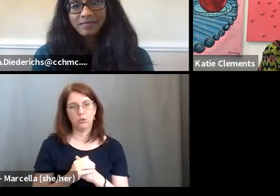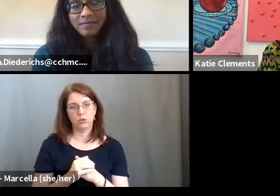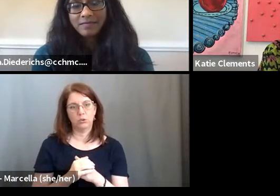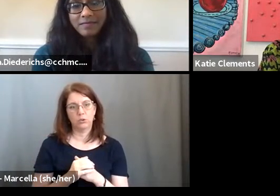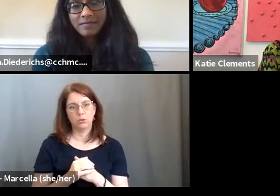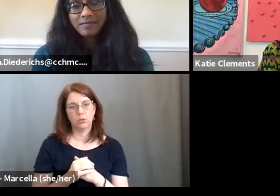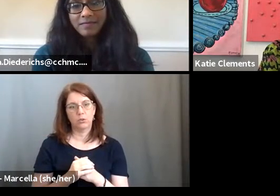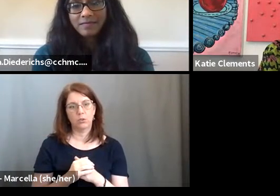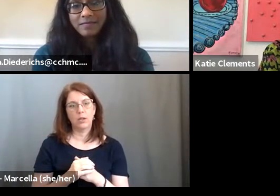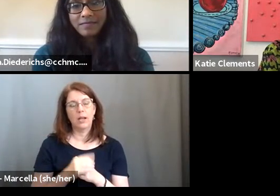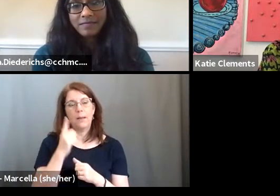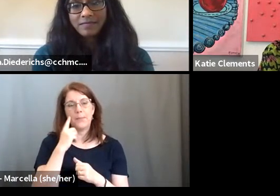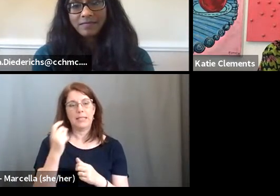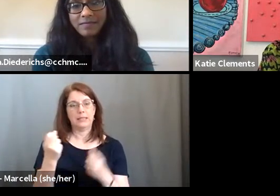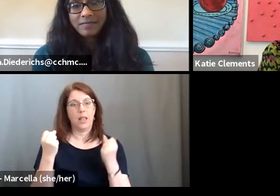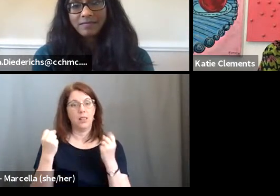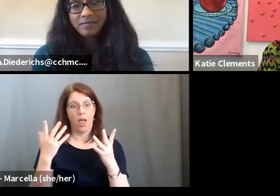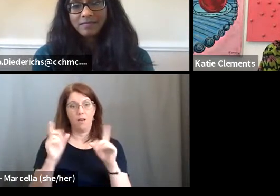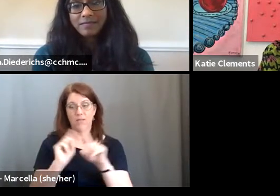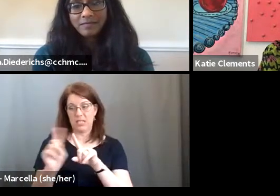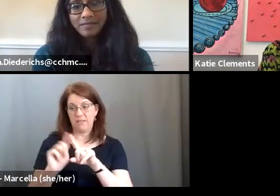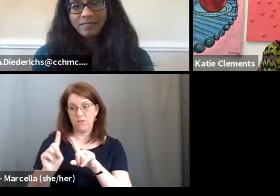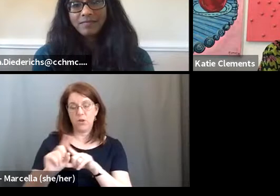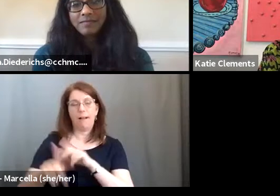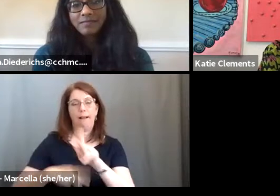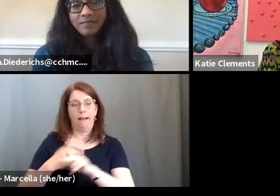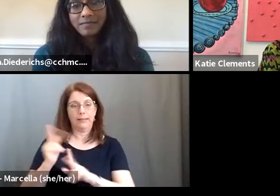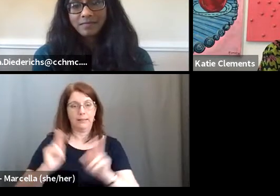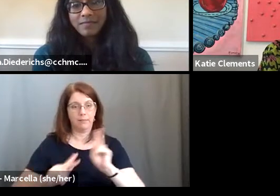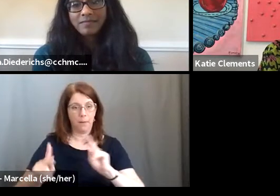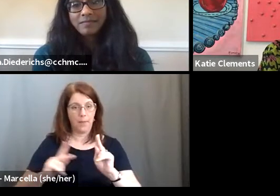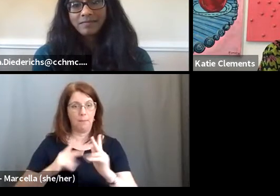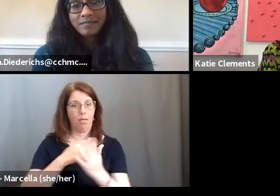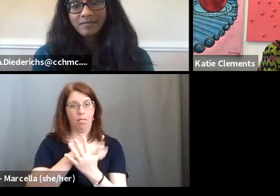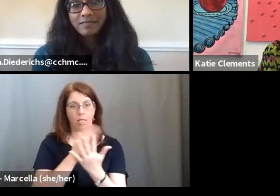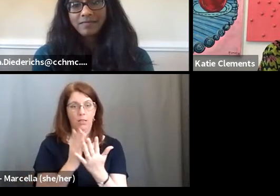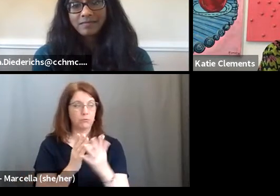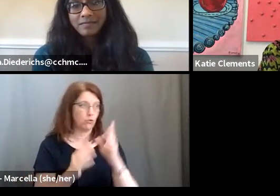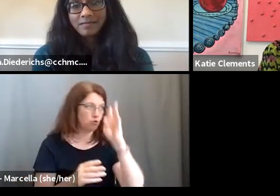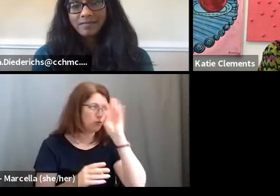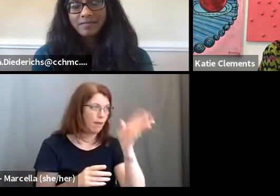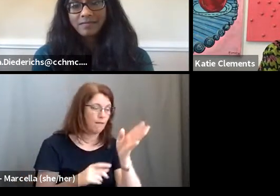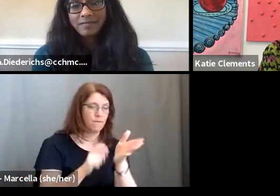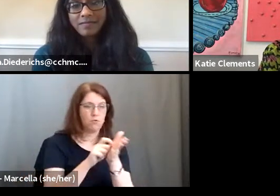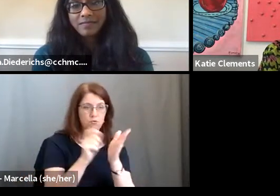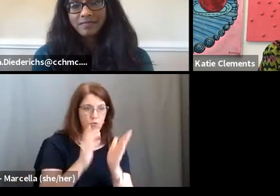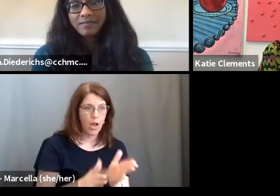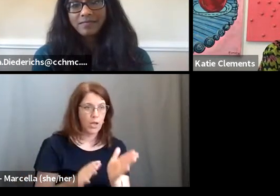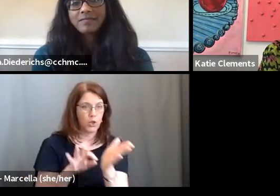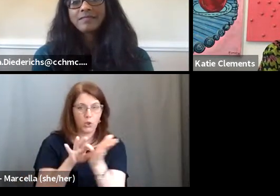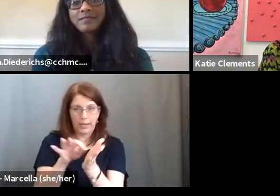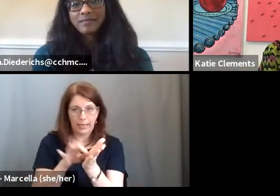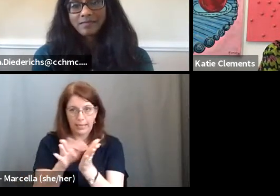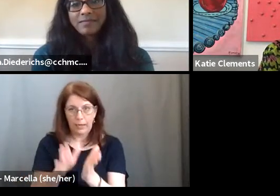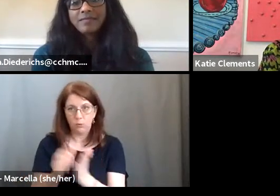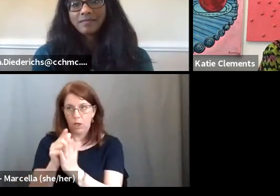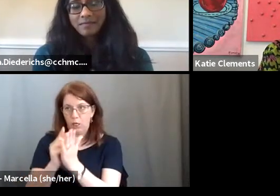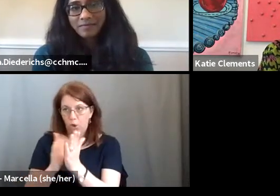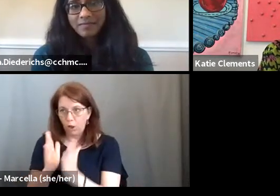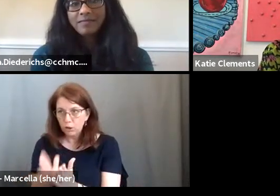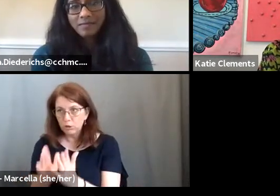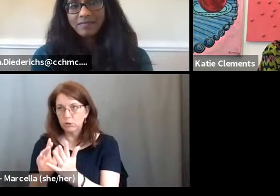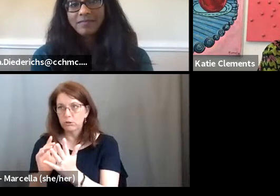amongst a lot of different types of people, whether they're creatives, writers, accountants, lawyers,